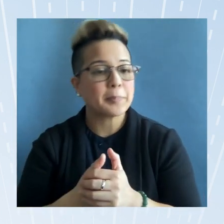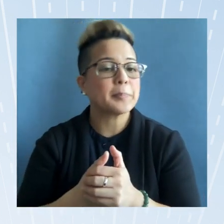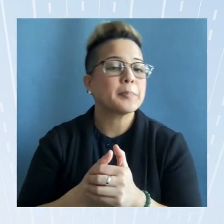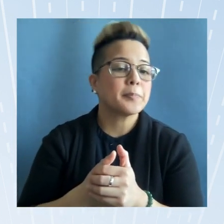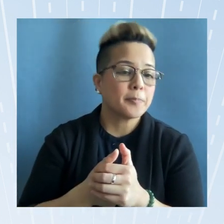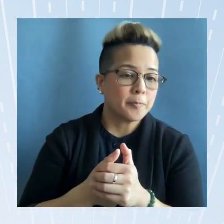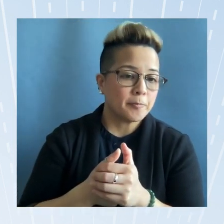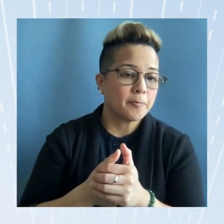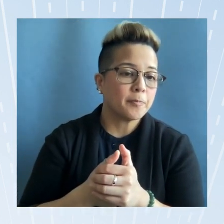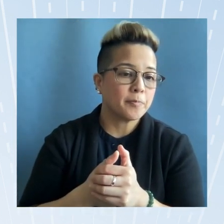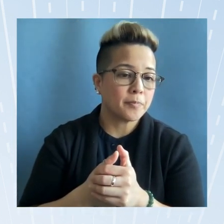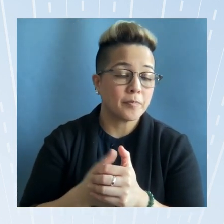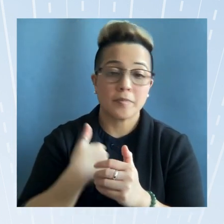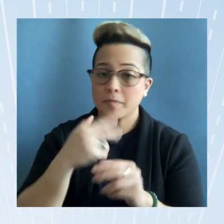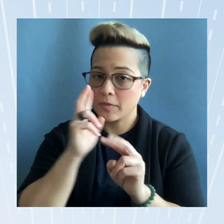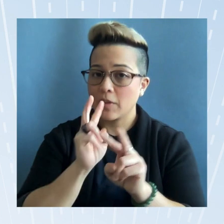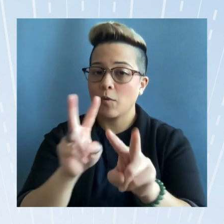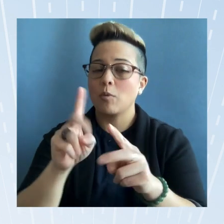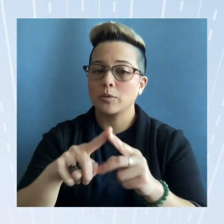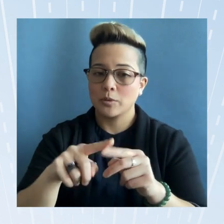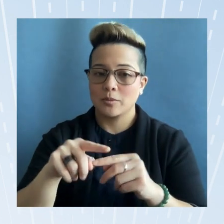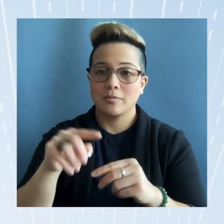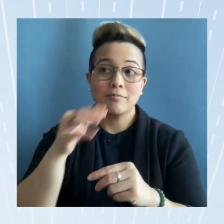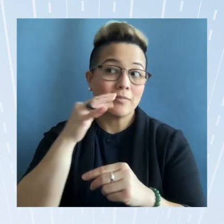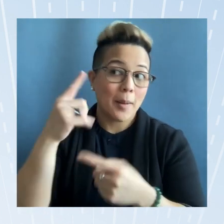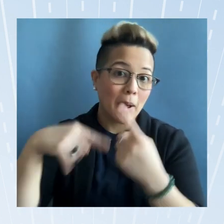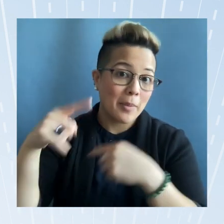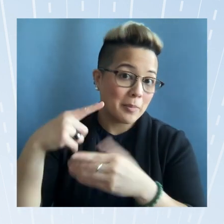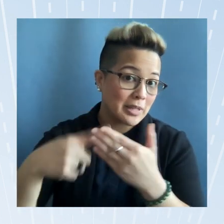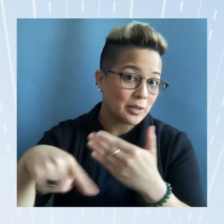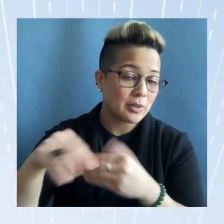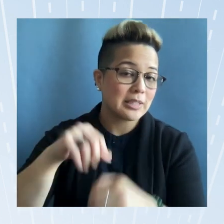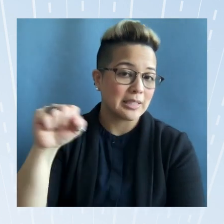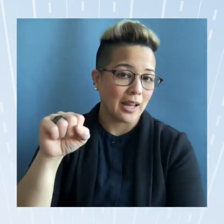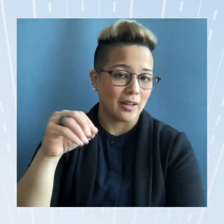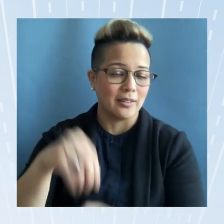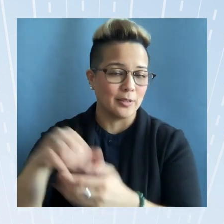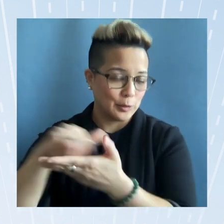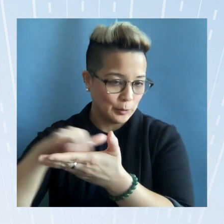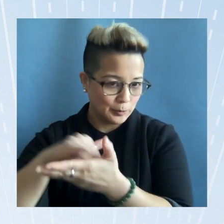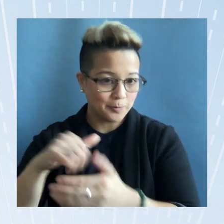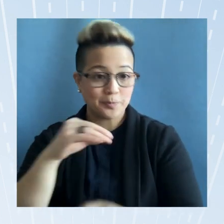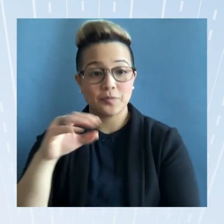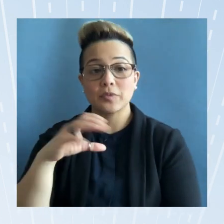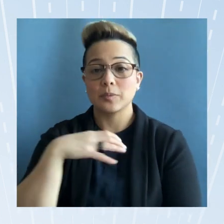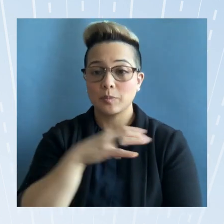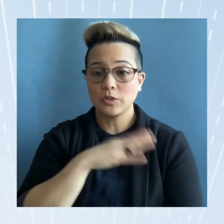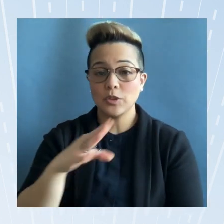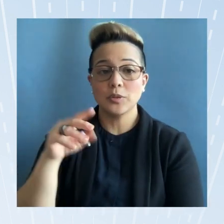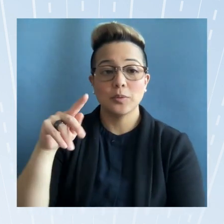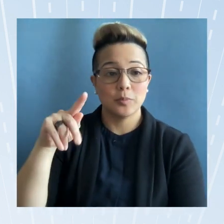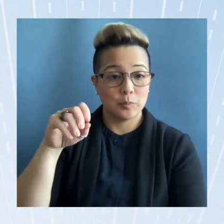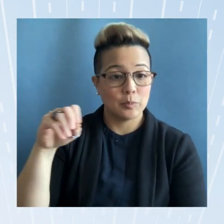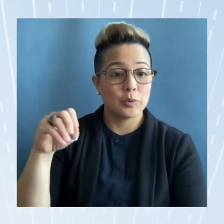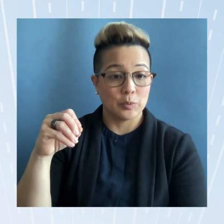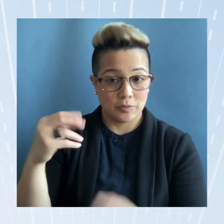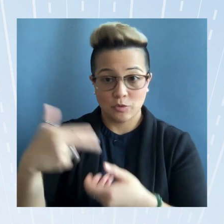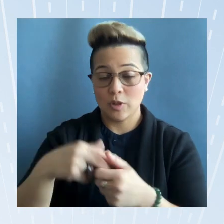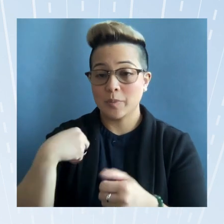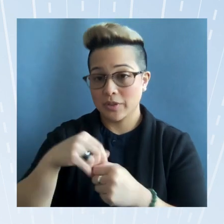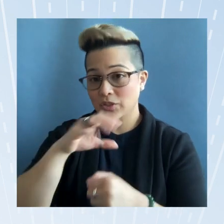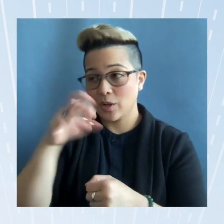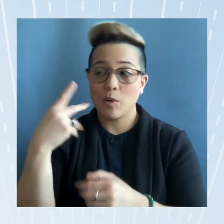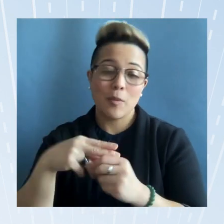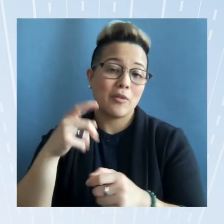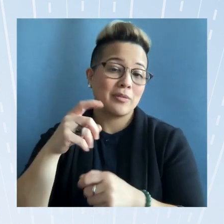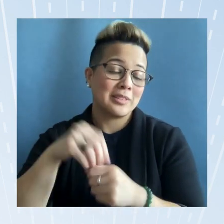and look forward to upcoming ones next week in seattle and new york and commissioner pooh joined me in in chicago we're both chicagoans